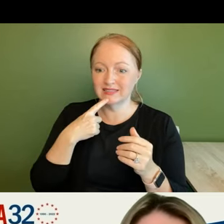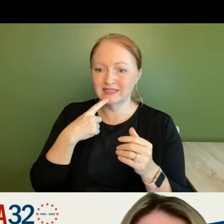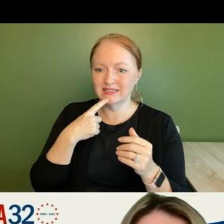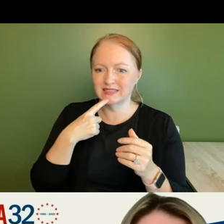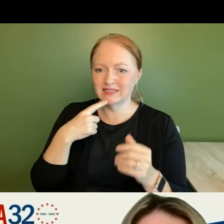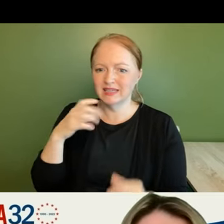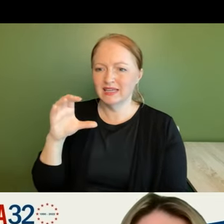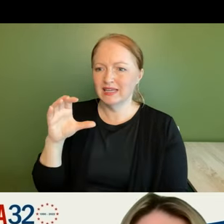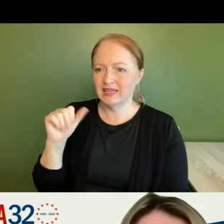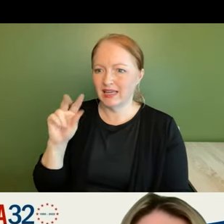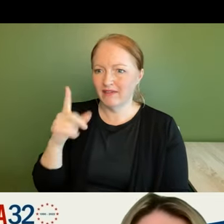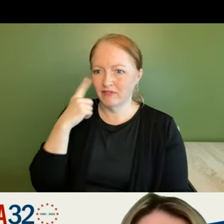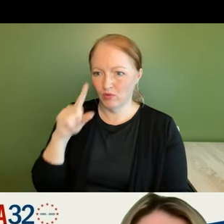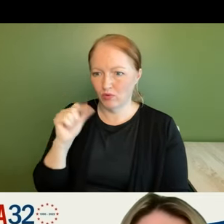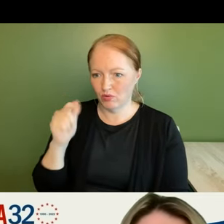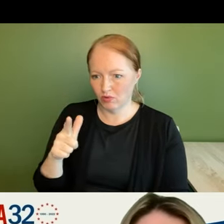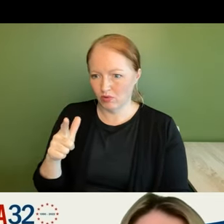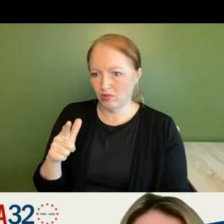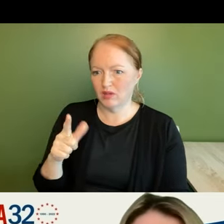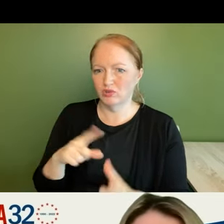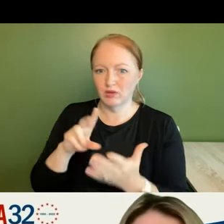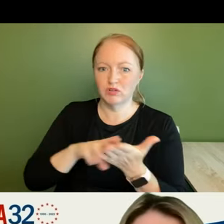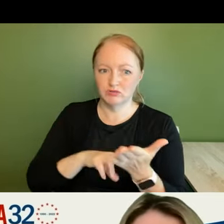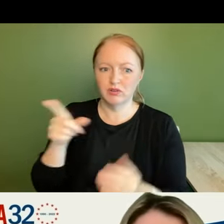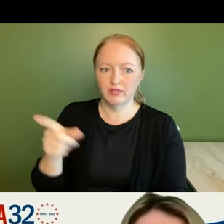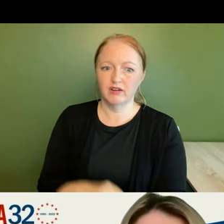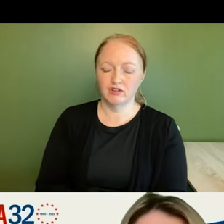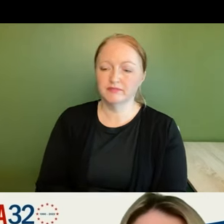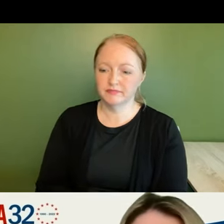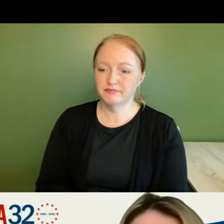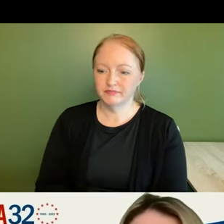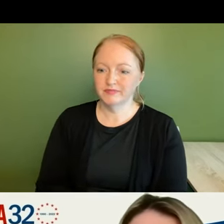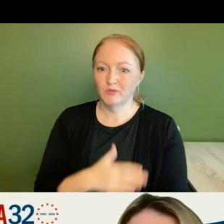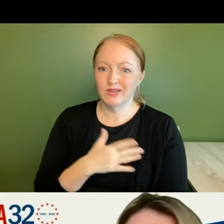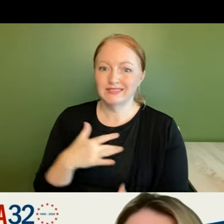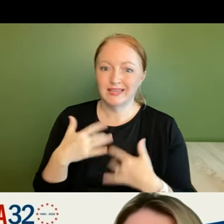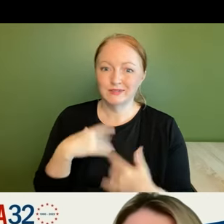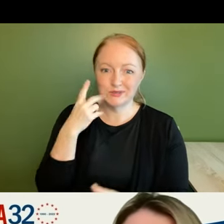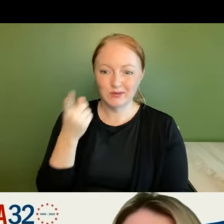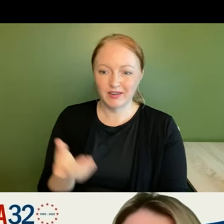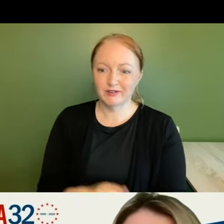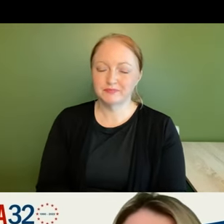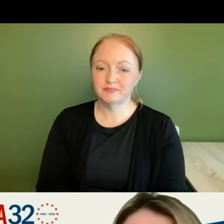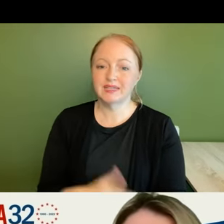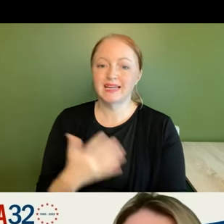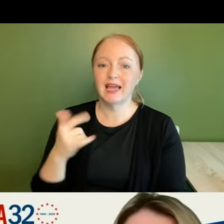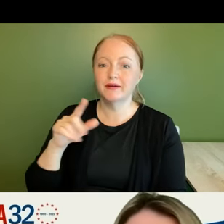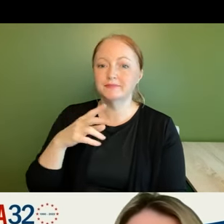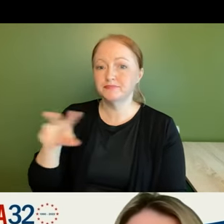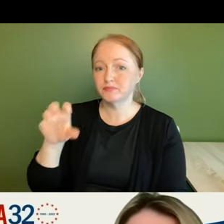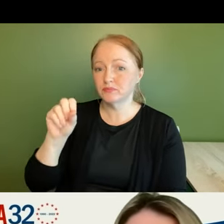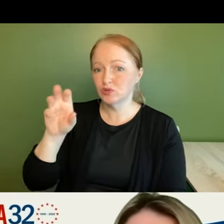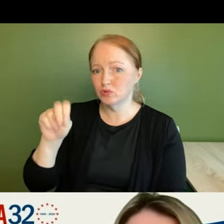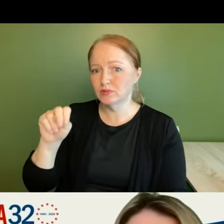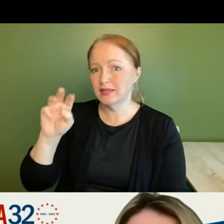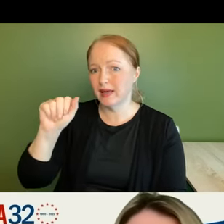for all and you can register there um we're very excited to see you then i would just turn to susan and amanda and